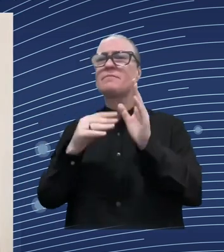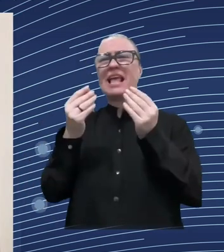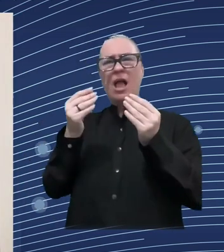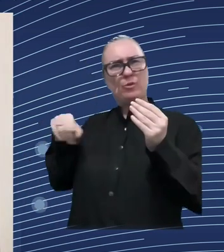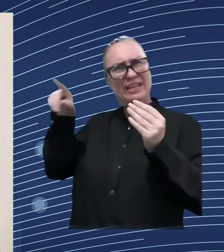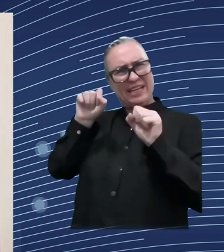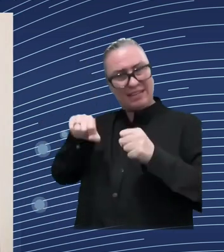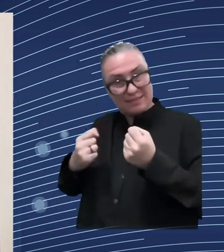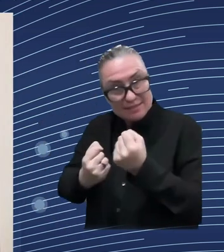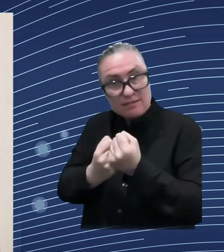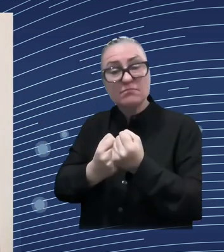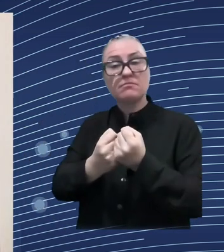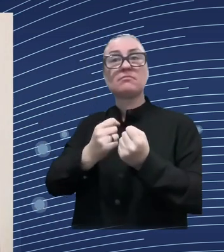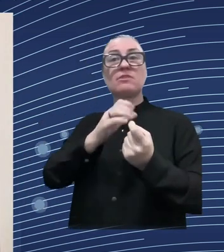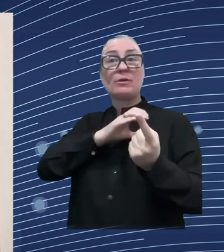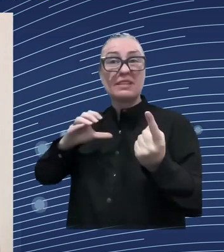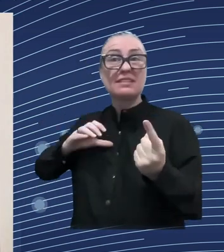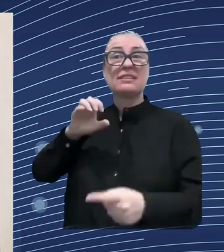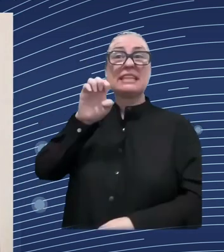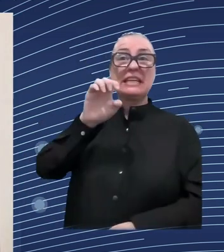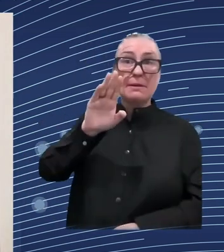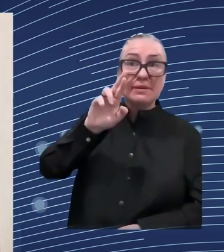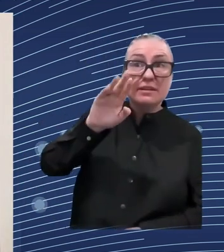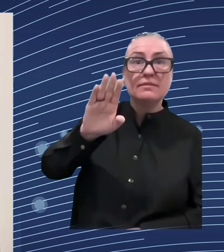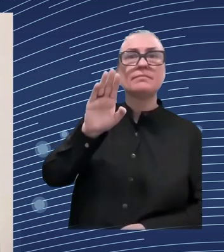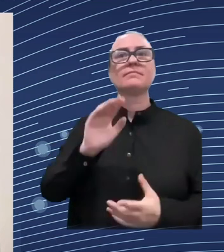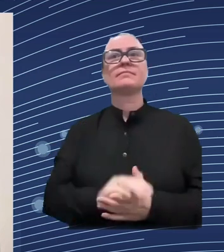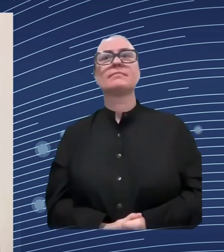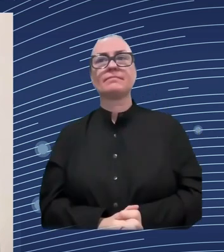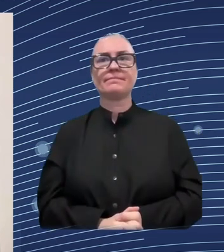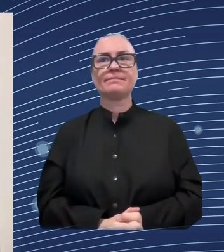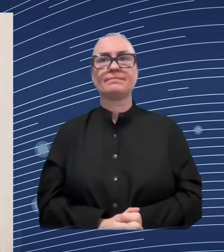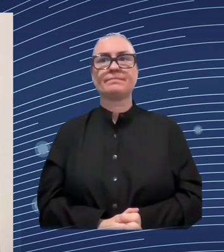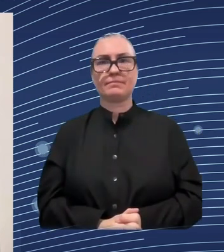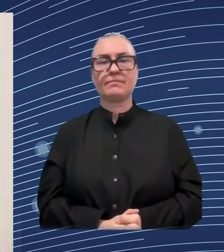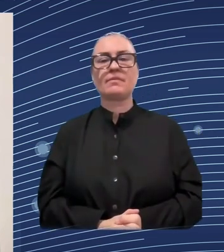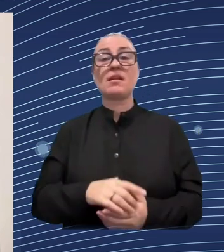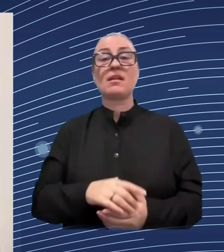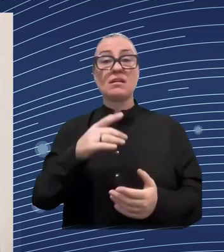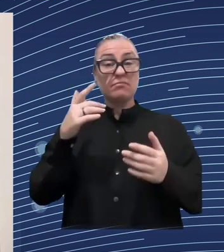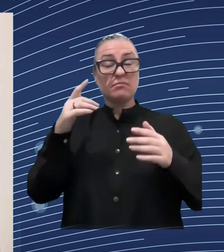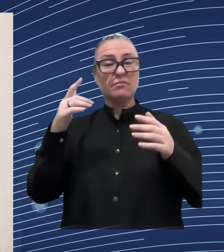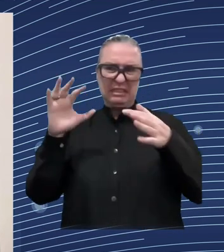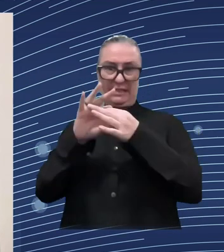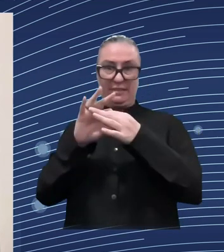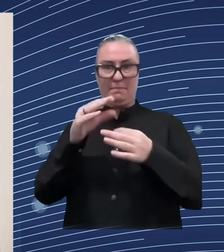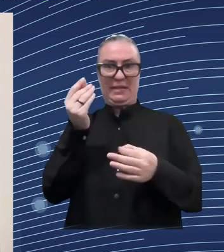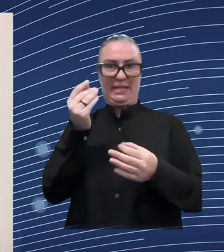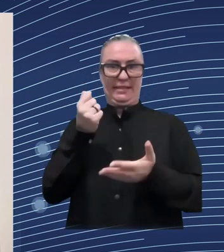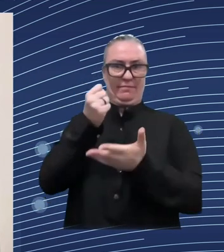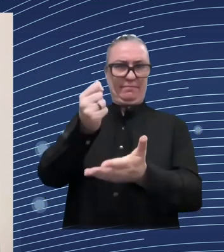thank you first and foremost of course the continued support in terms of budgetary support to ensure that we are able to